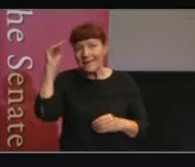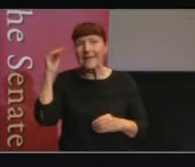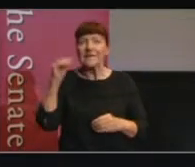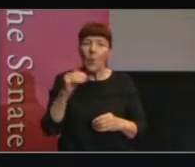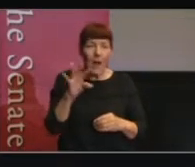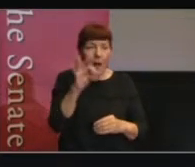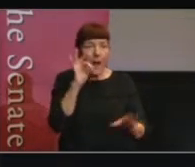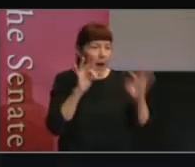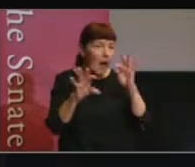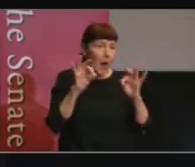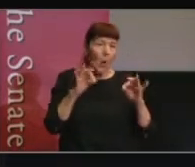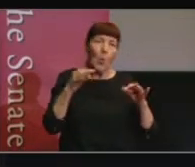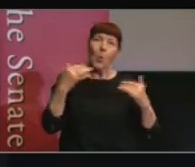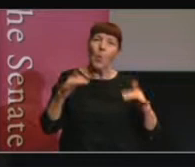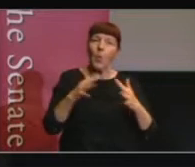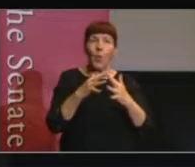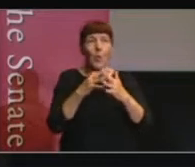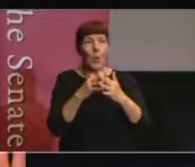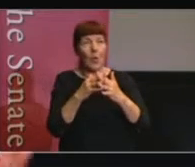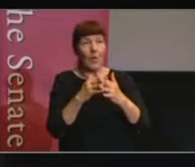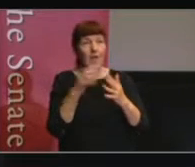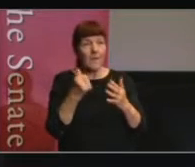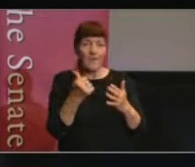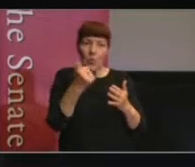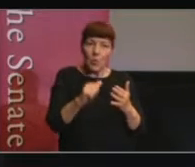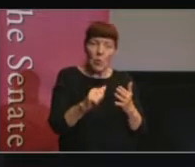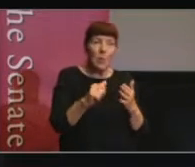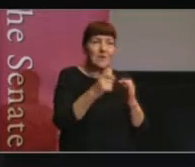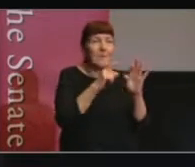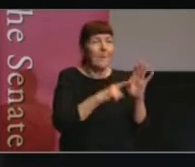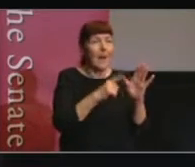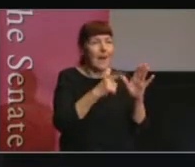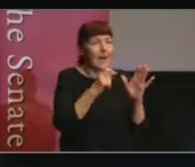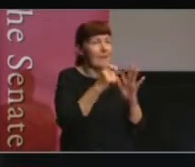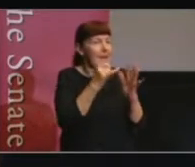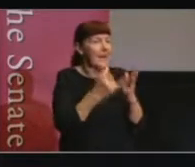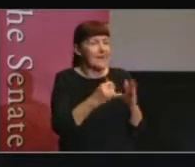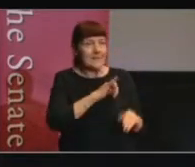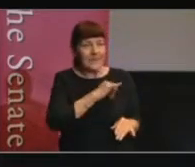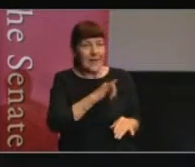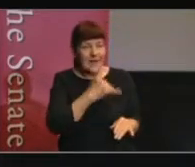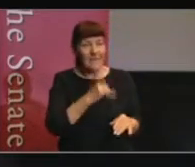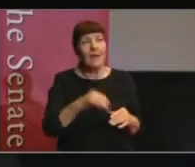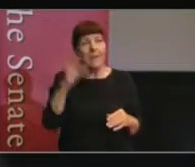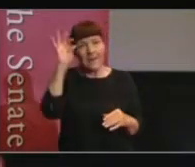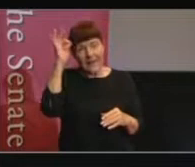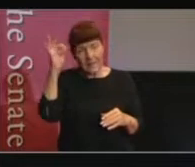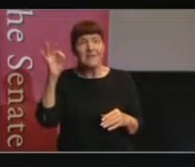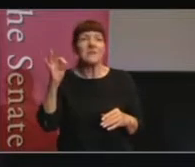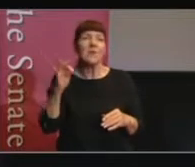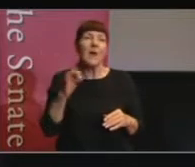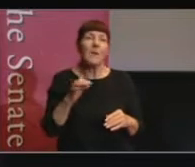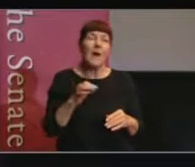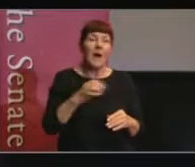of gold that are being used by public servants, by parliamentary council, and by minister advisory